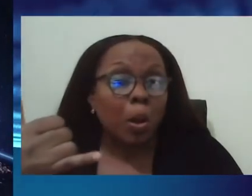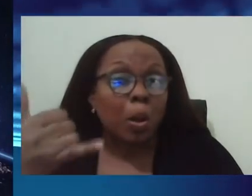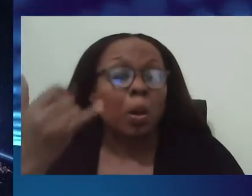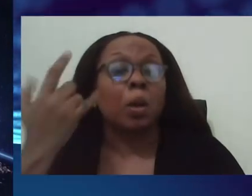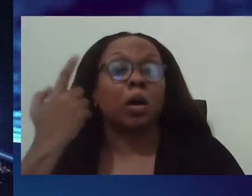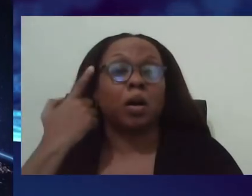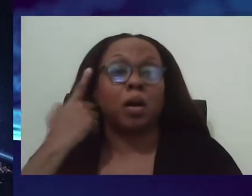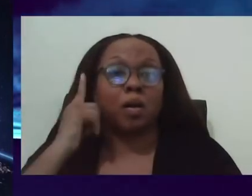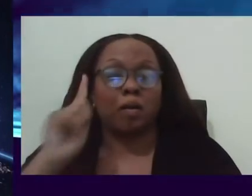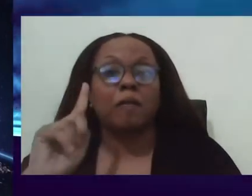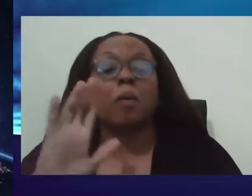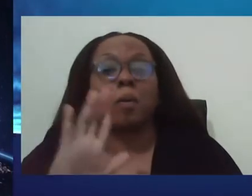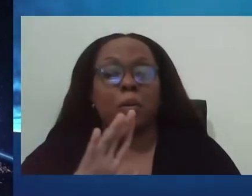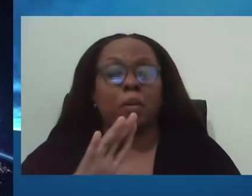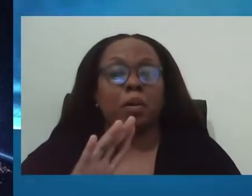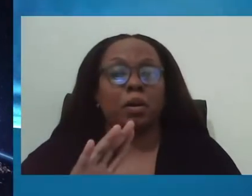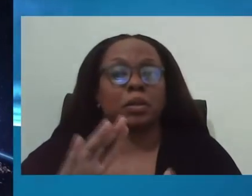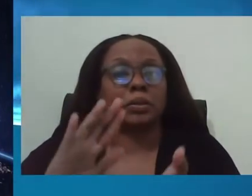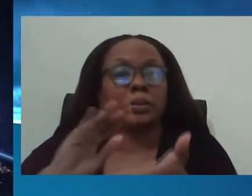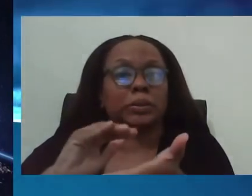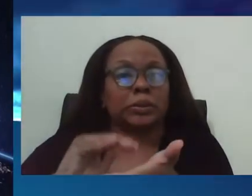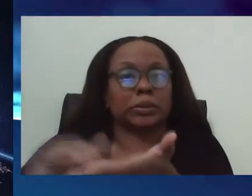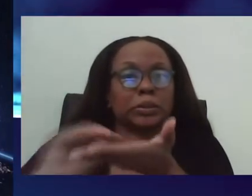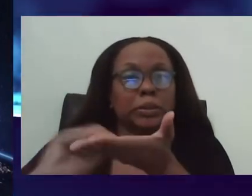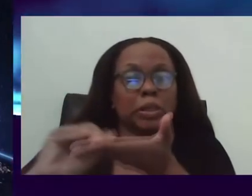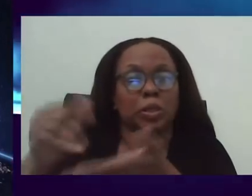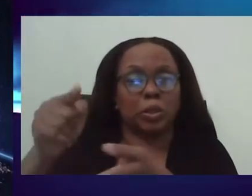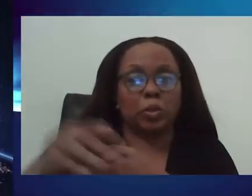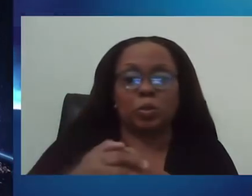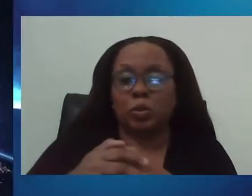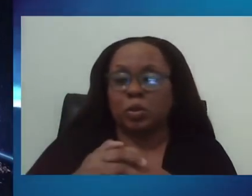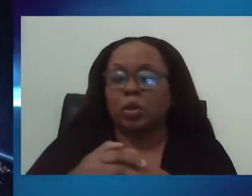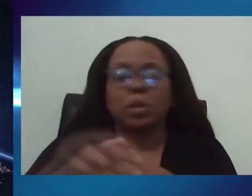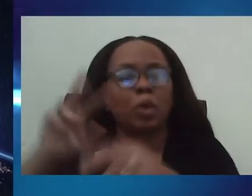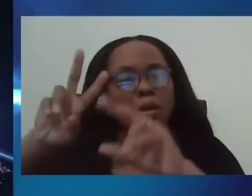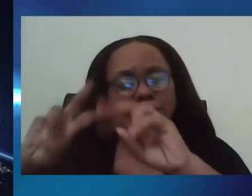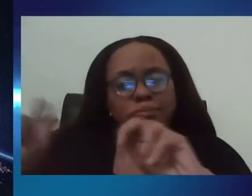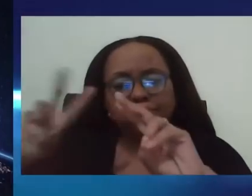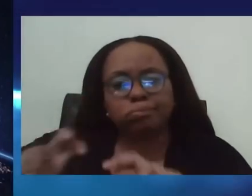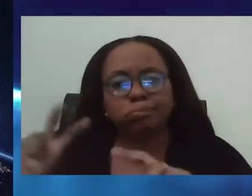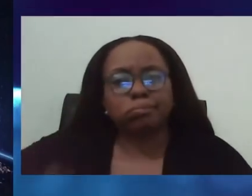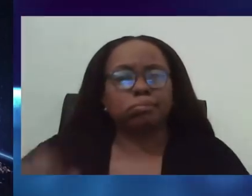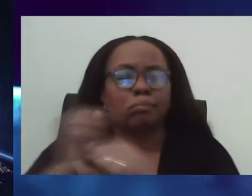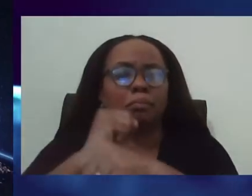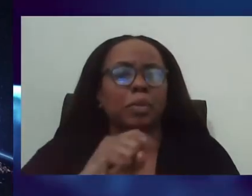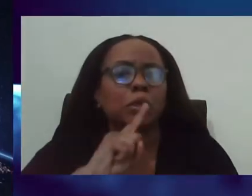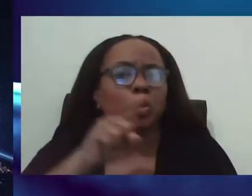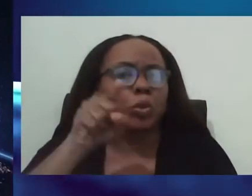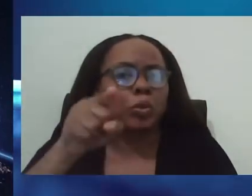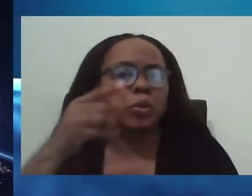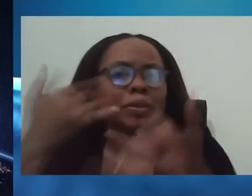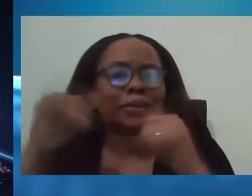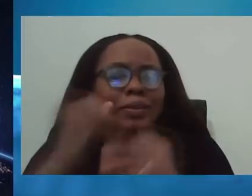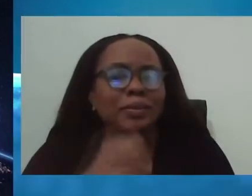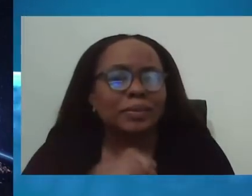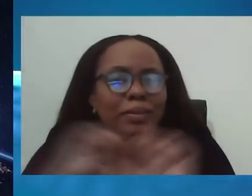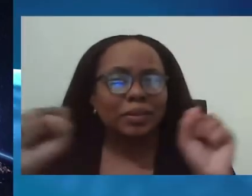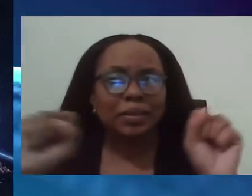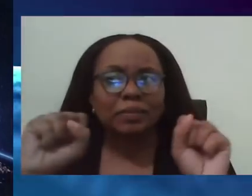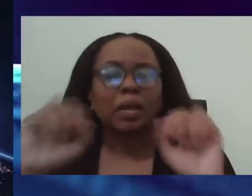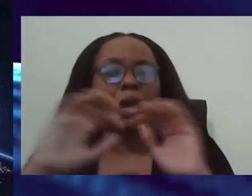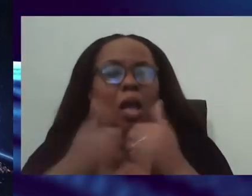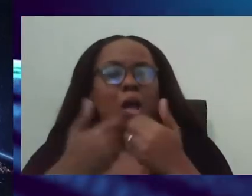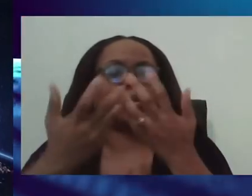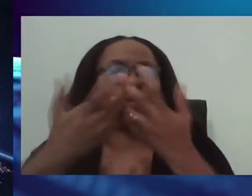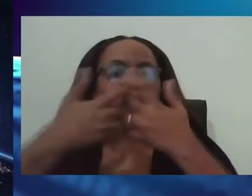that team will do an exit assessment, make sure that you're still doing safe, and give you any information that you need in terms of how to reintegrate